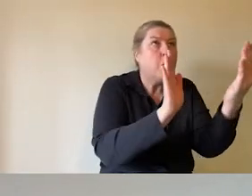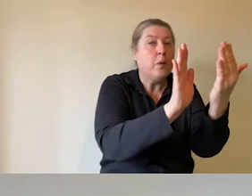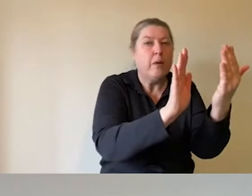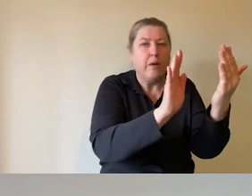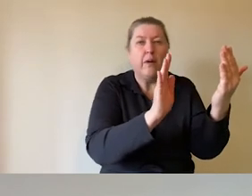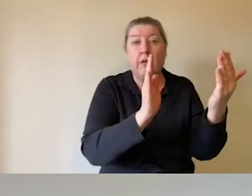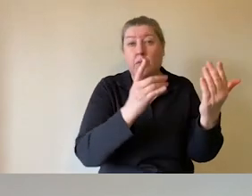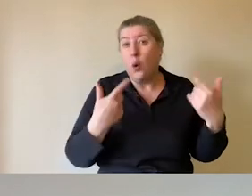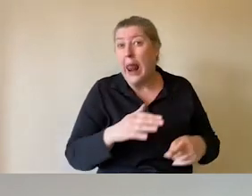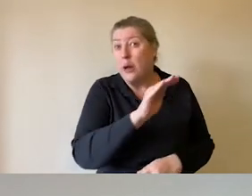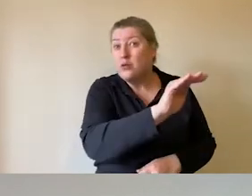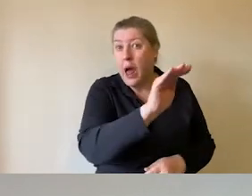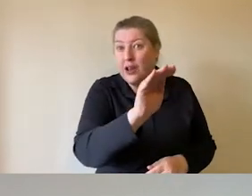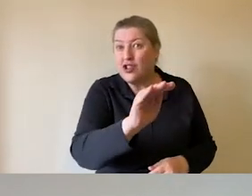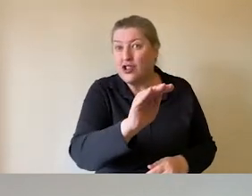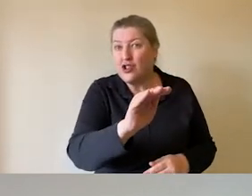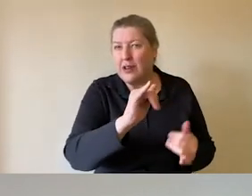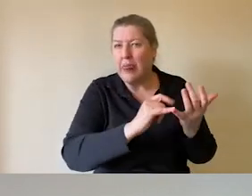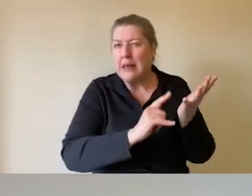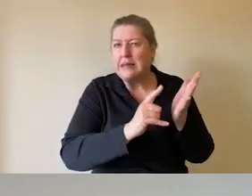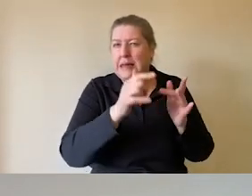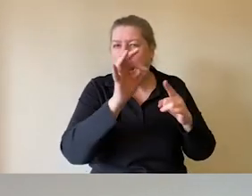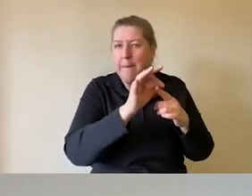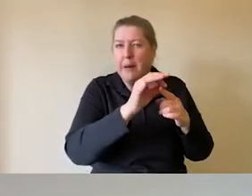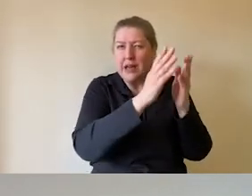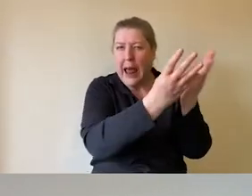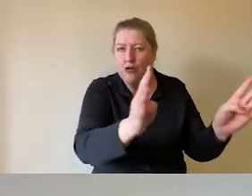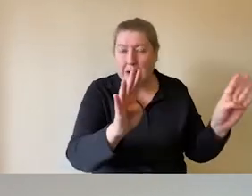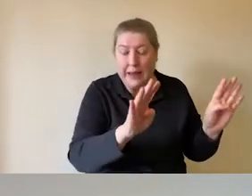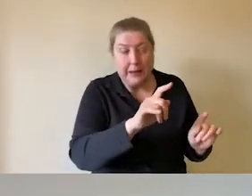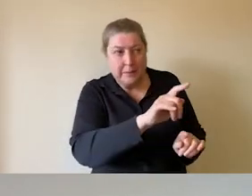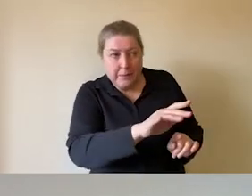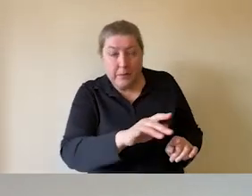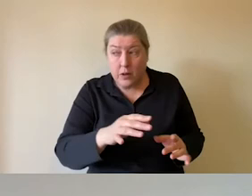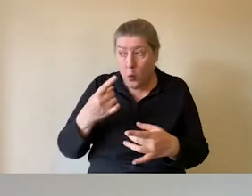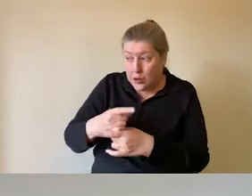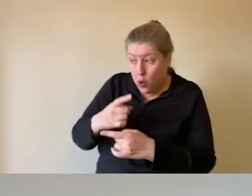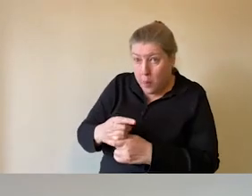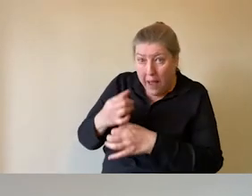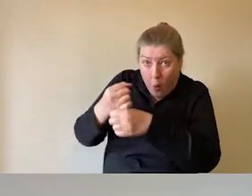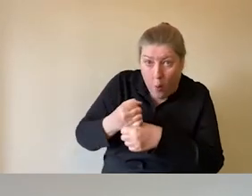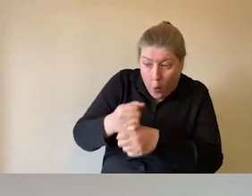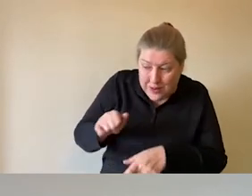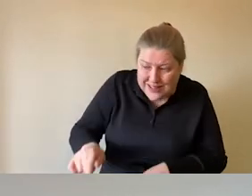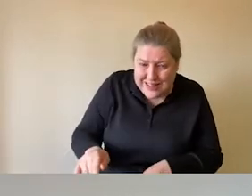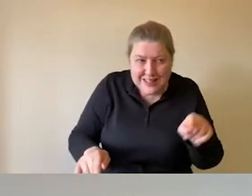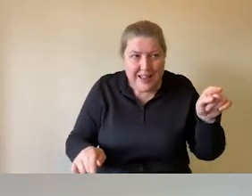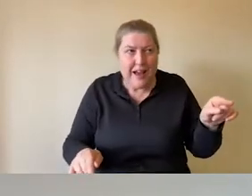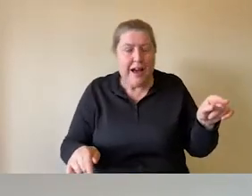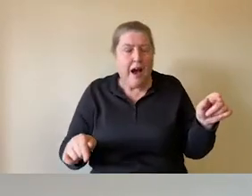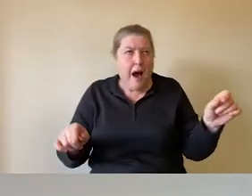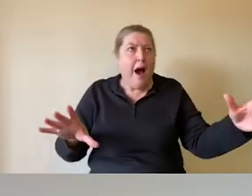allowed to touch in the slip galleries, and we start to talk about horse, it immediately